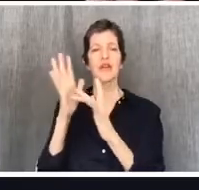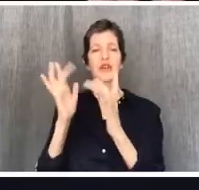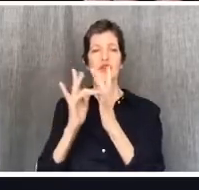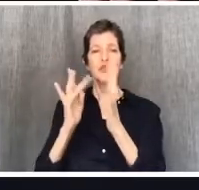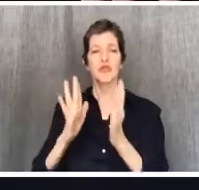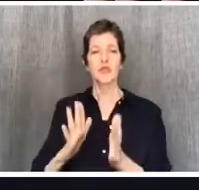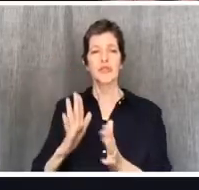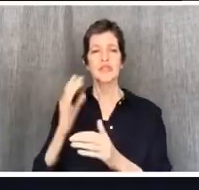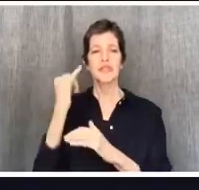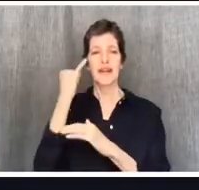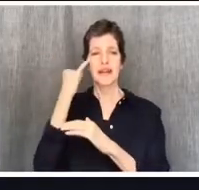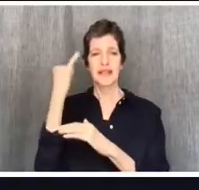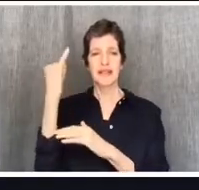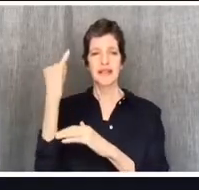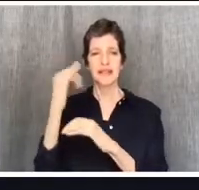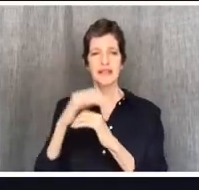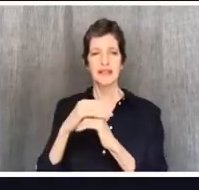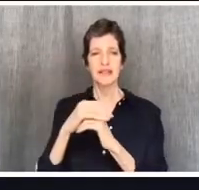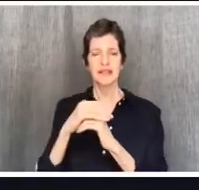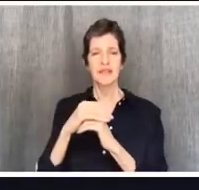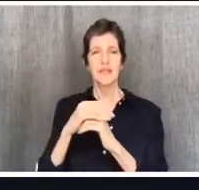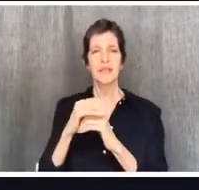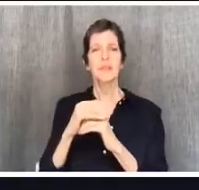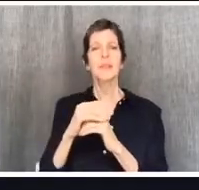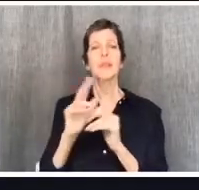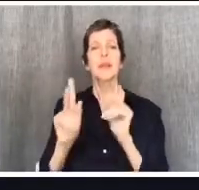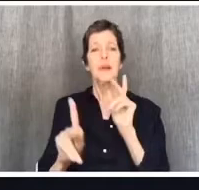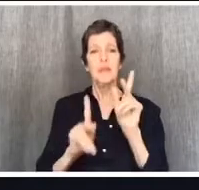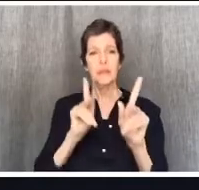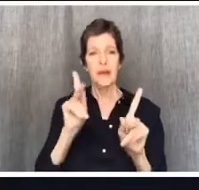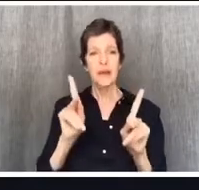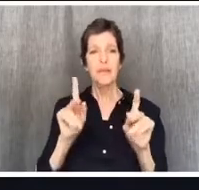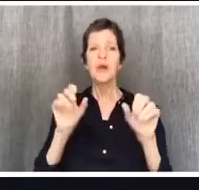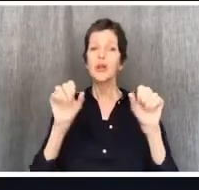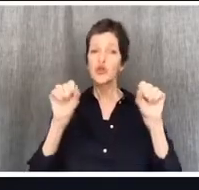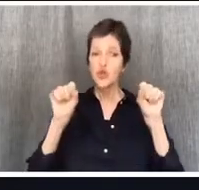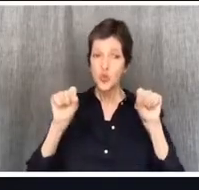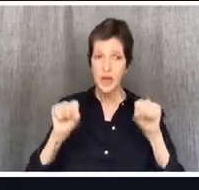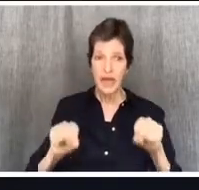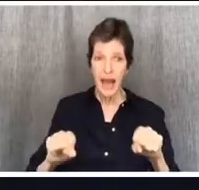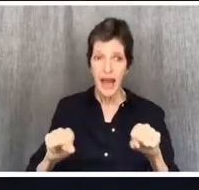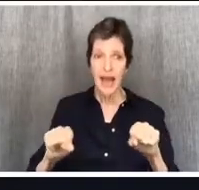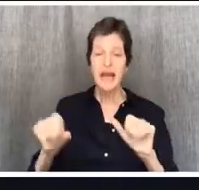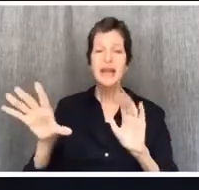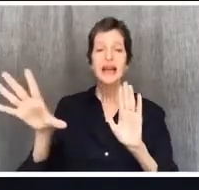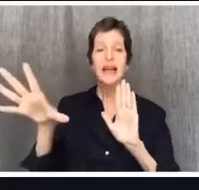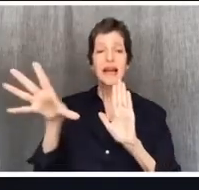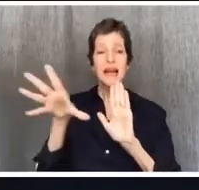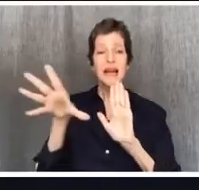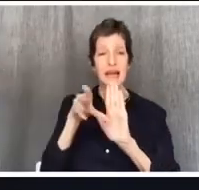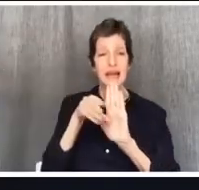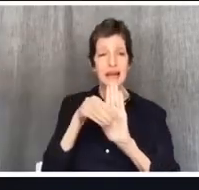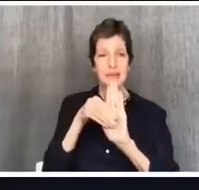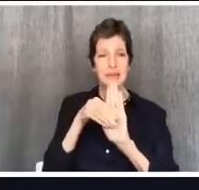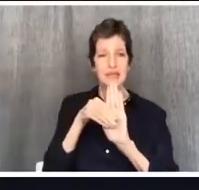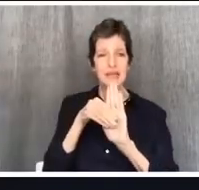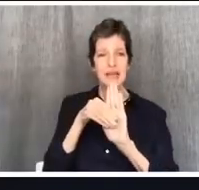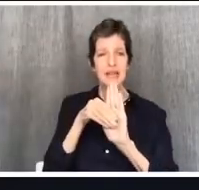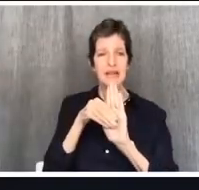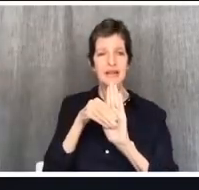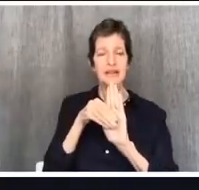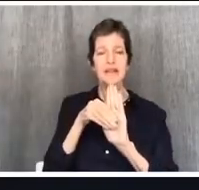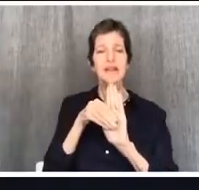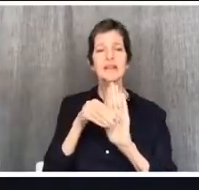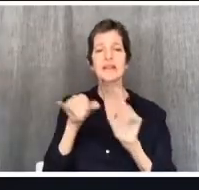lives can be imitators of Jesus. He's doing really beautiful and really clever and really marvelous pastoral